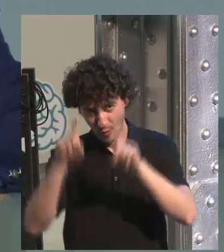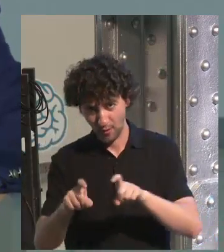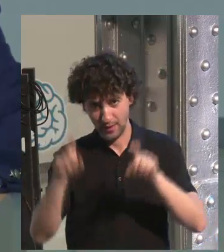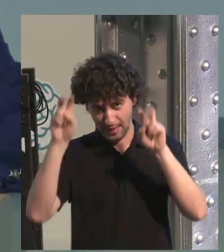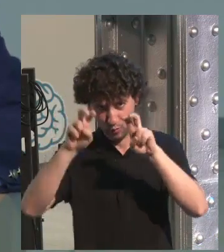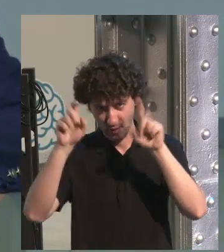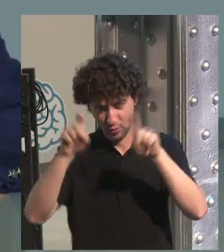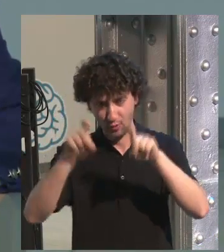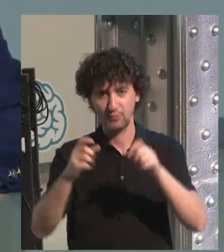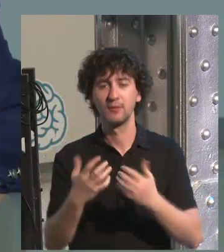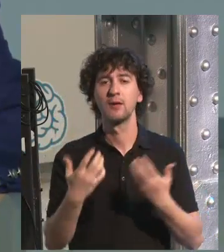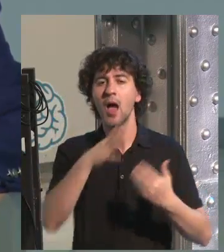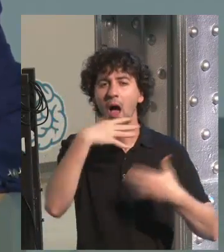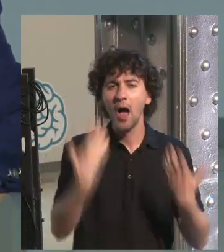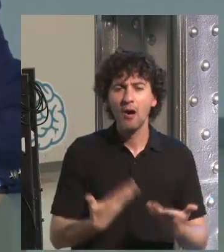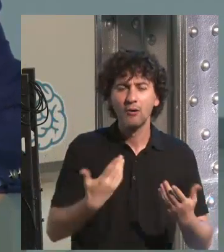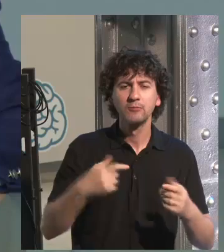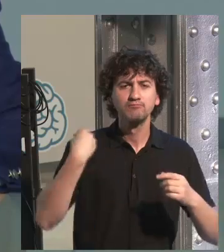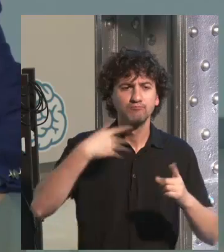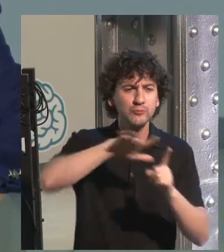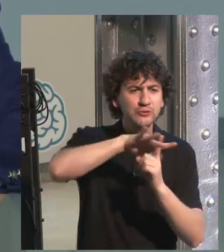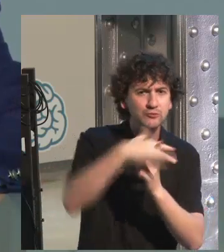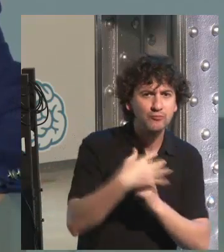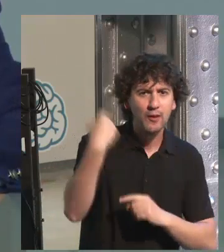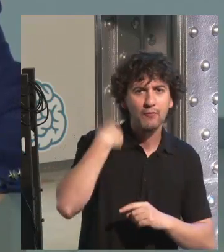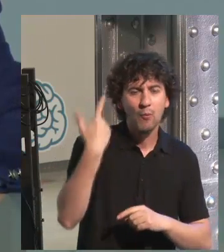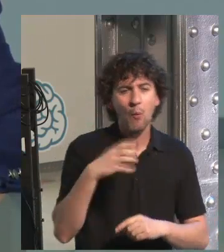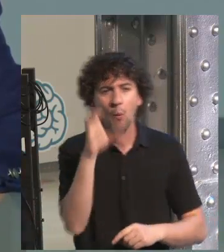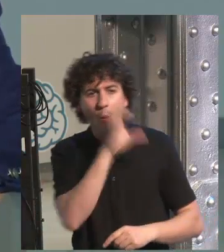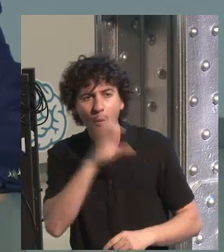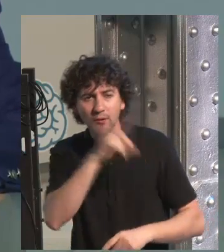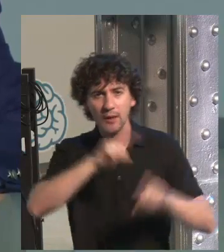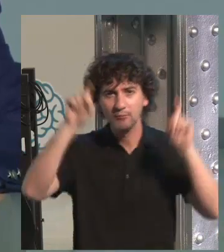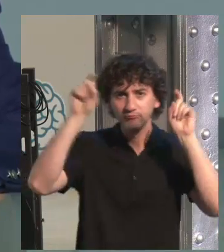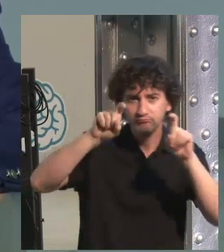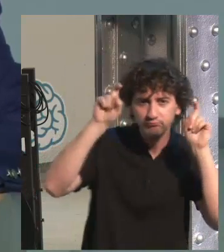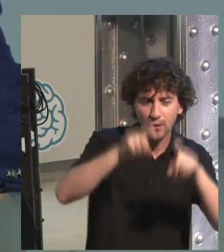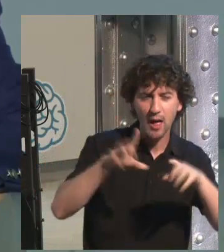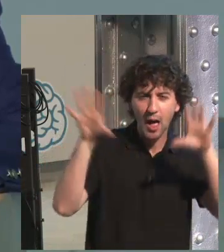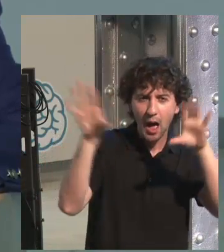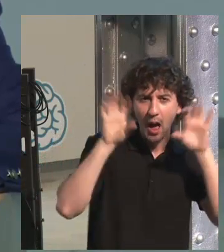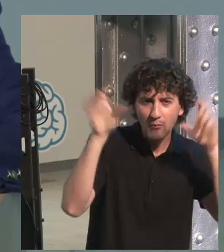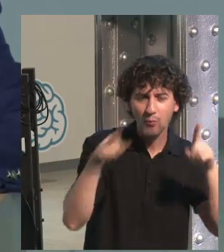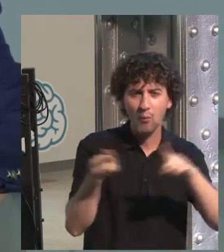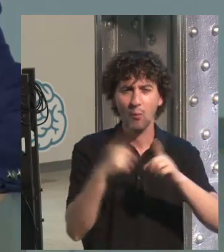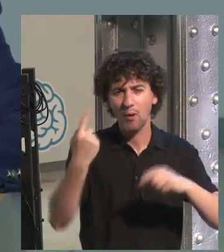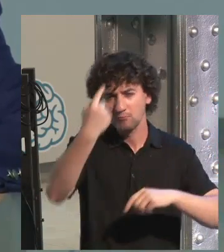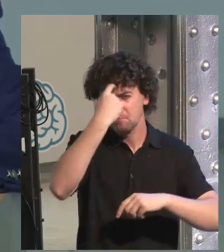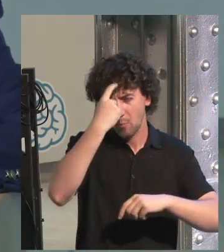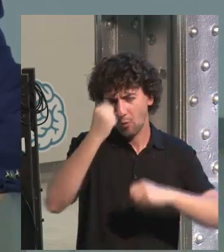is that today we are studying emotion, curiosity, attention, learning,